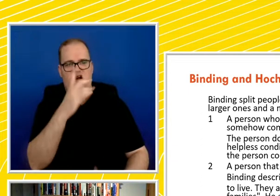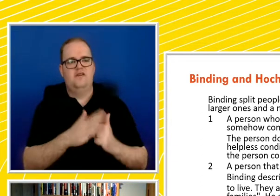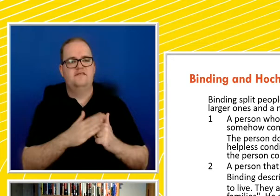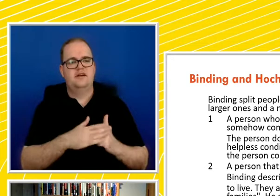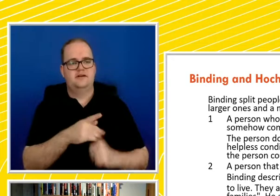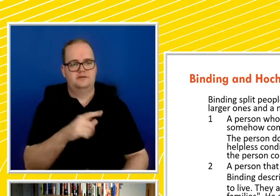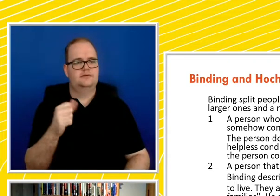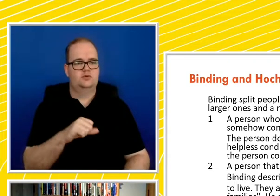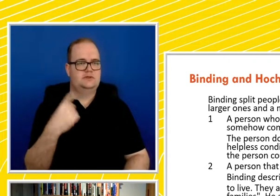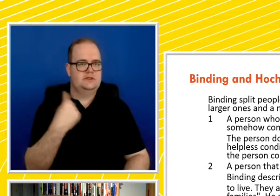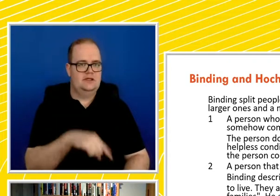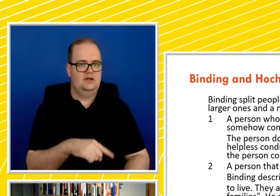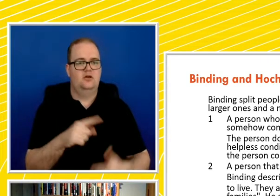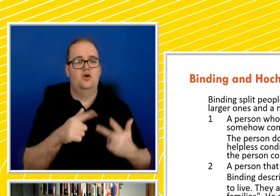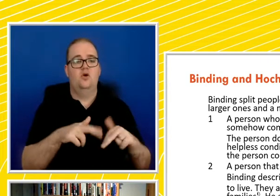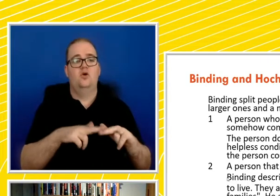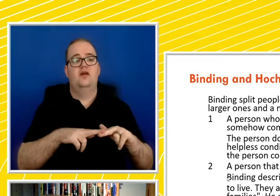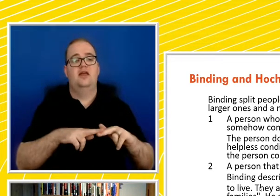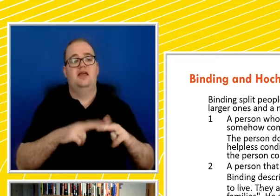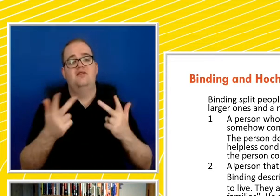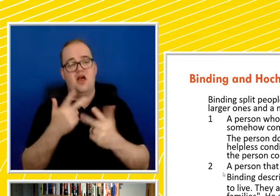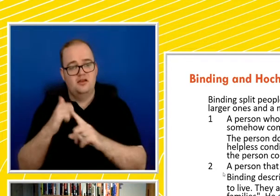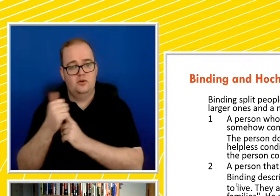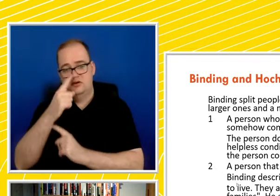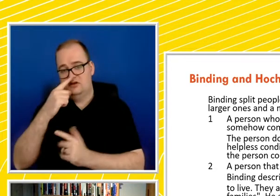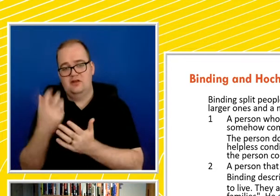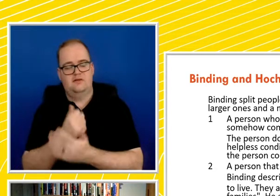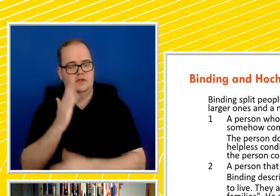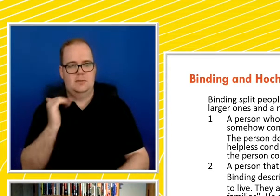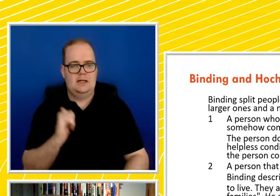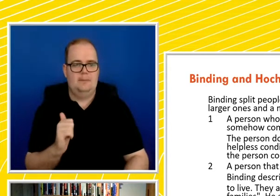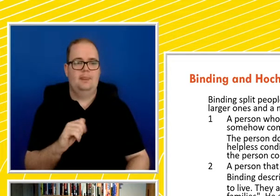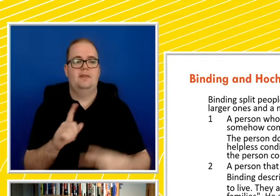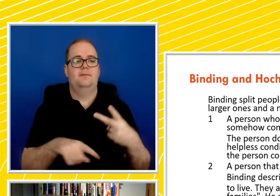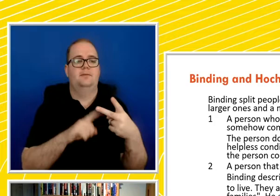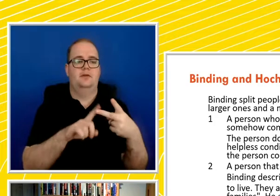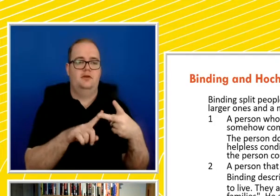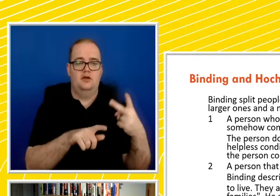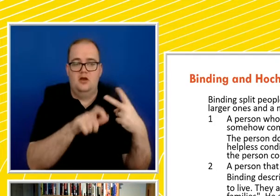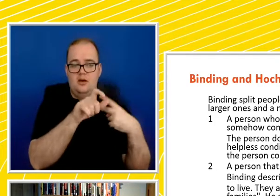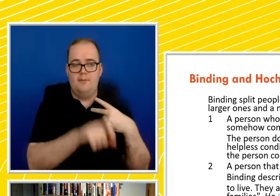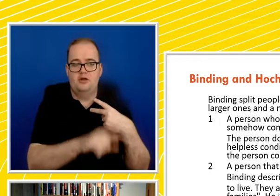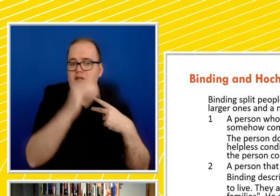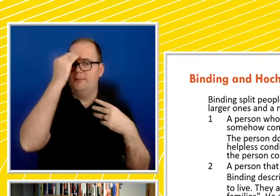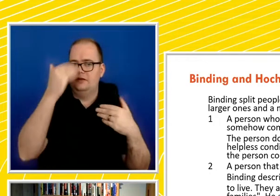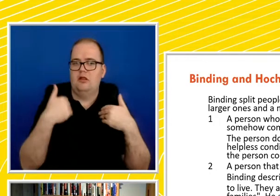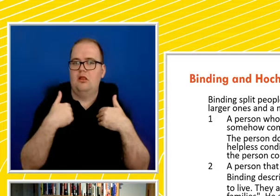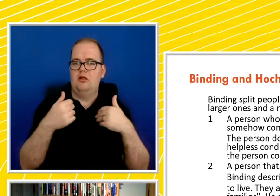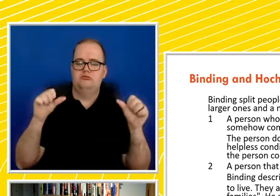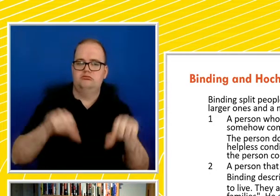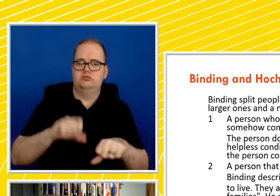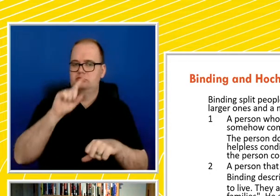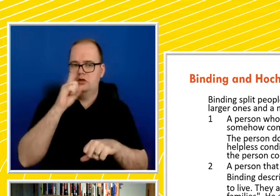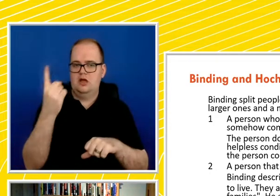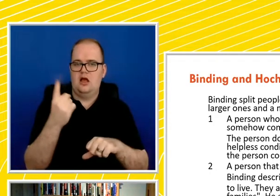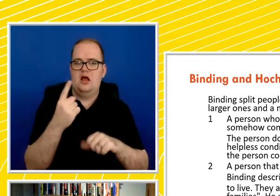the person could be saved in another situation. Second group, a person who's incurably mentally ill. Binding describes these